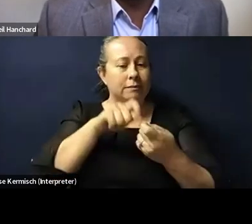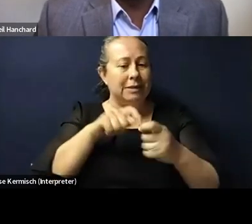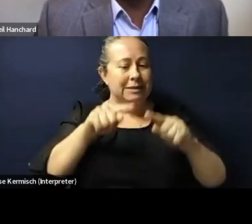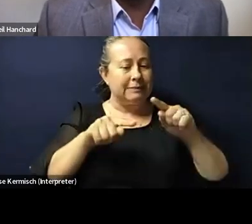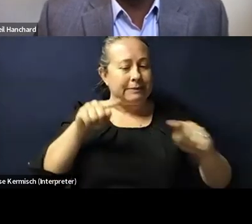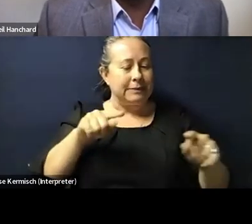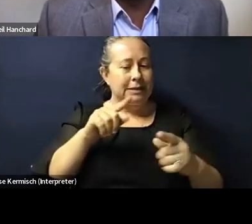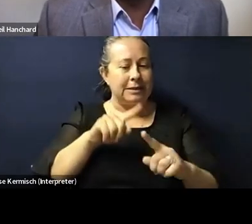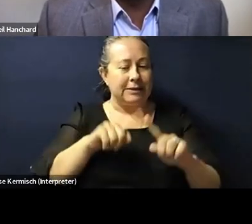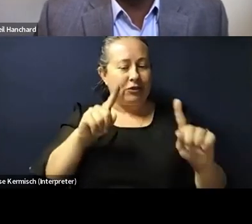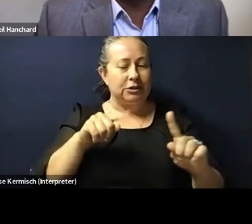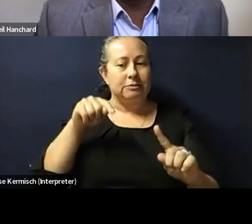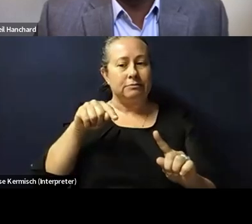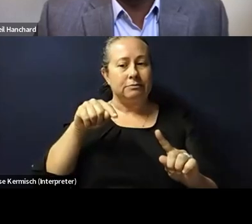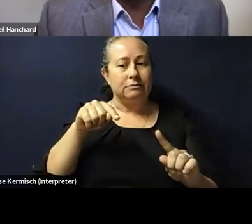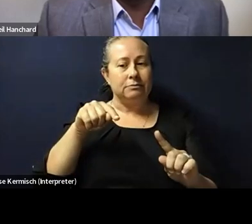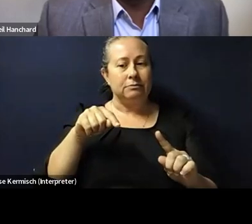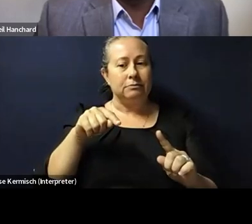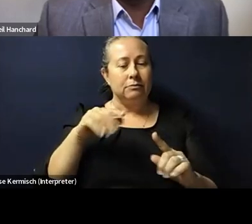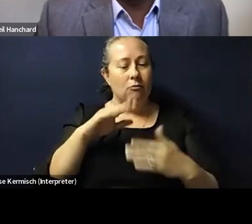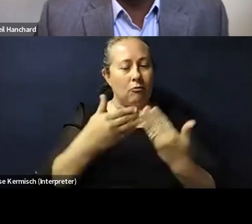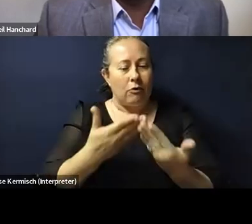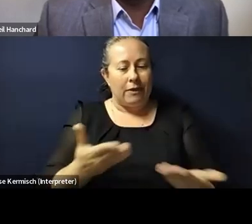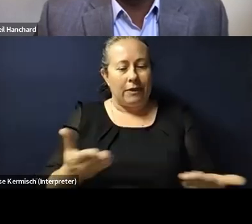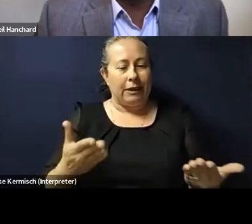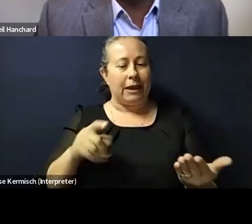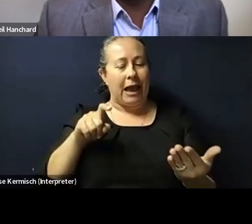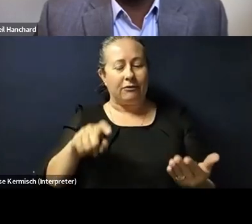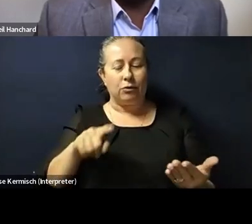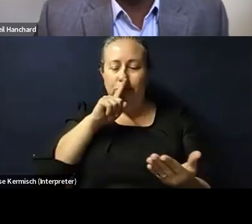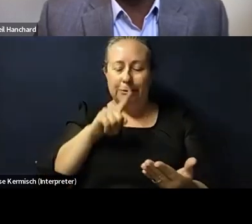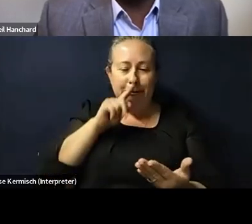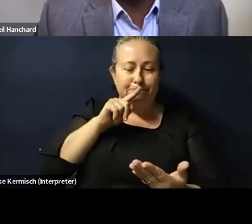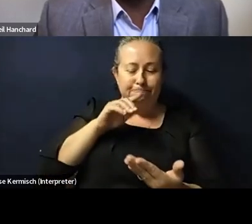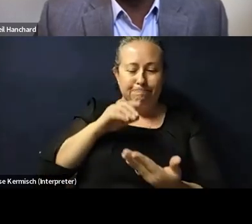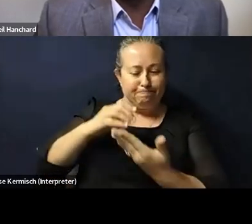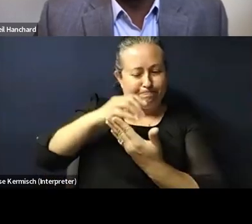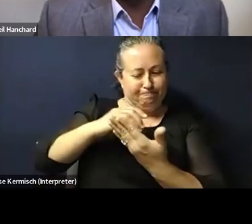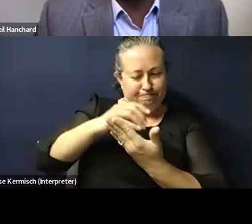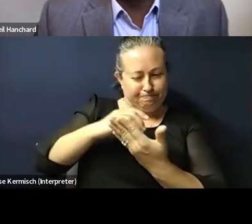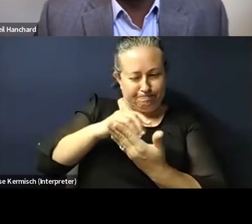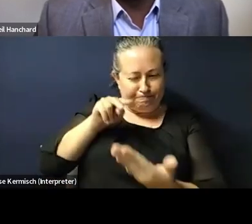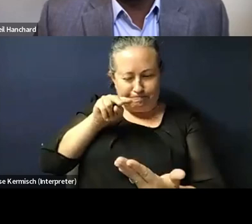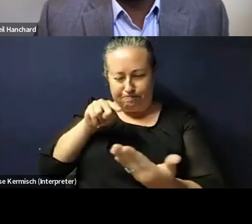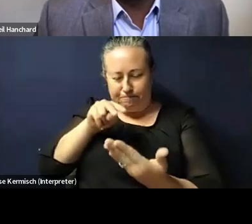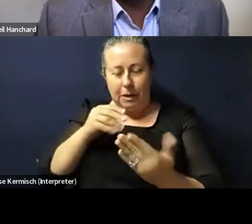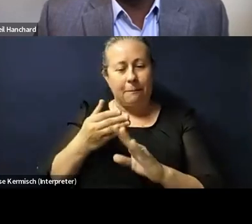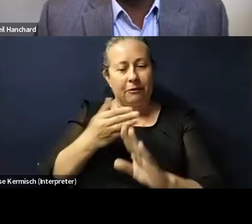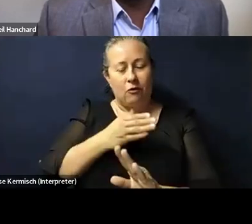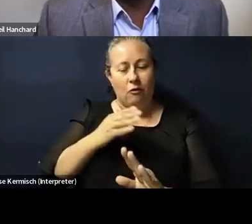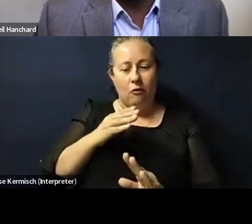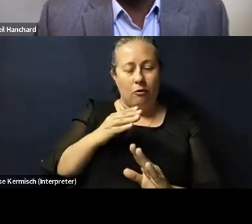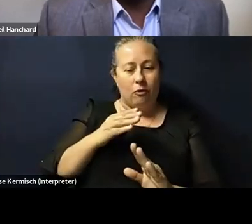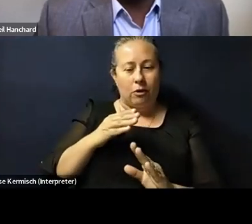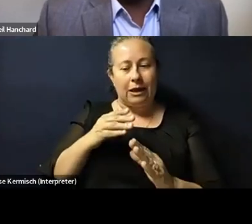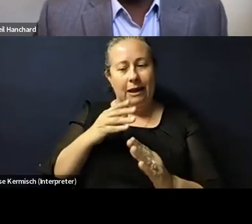those are all things that, um, I think have to be interrogated, um, for their, like, the ableist assumptions behind them.